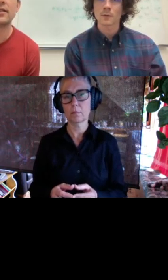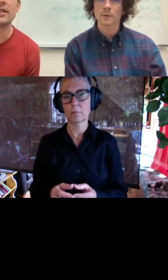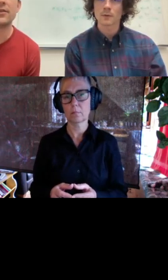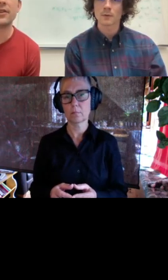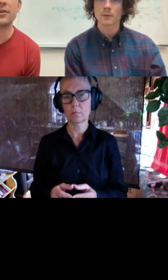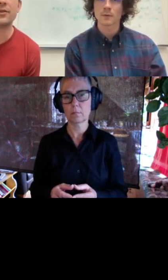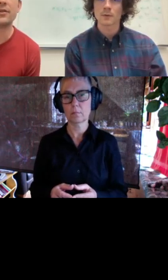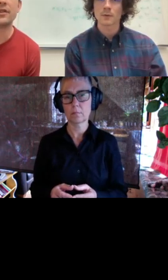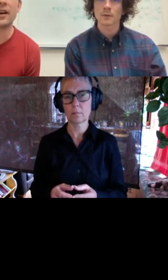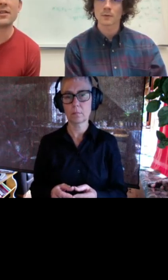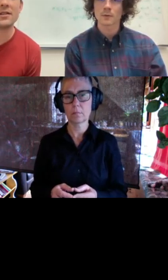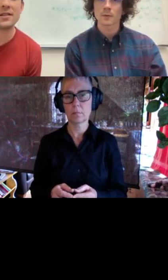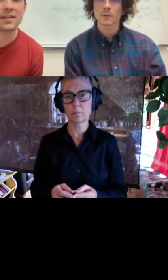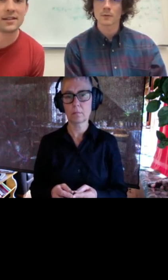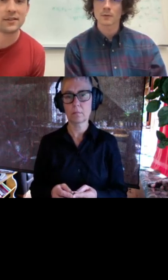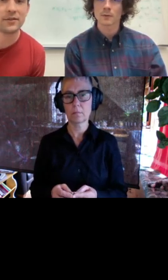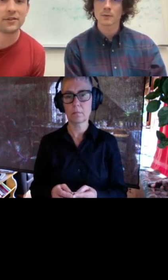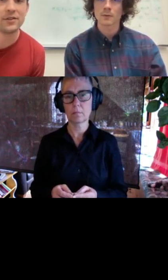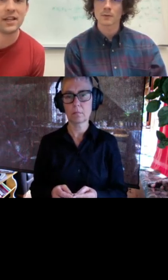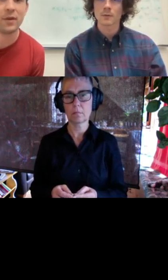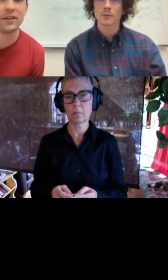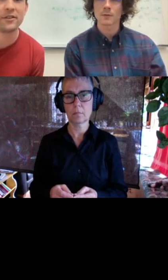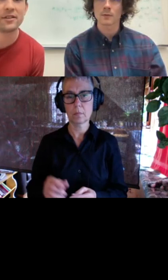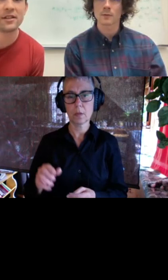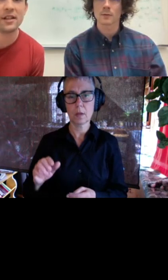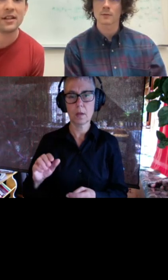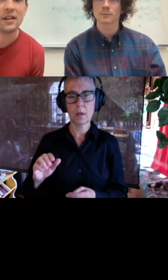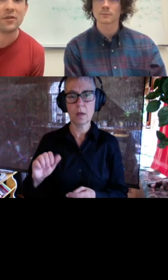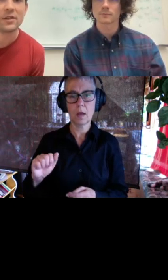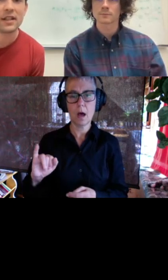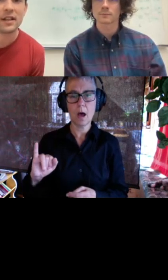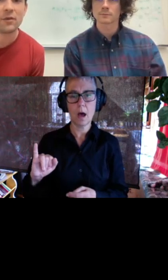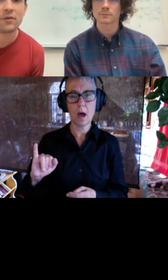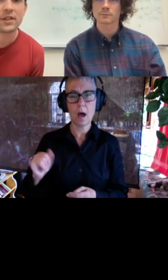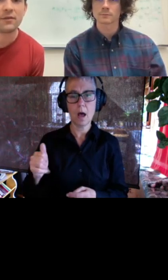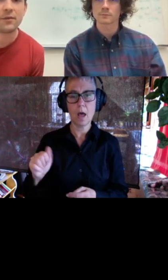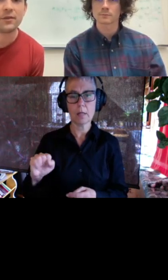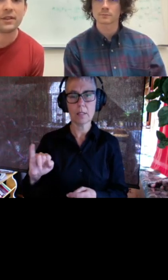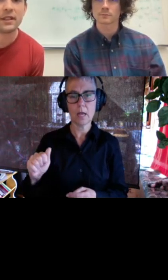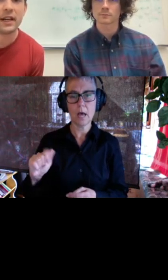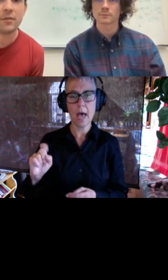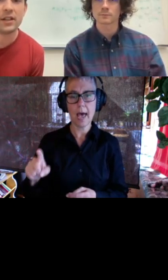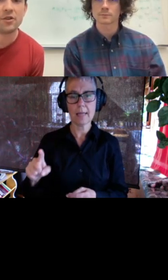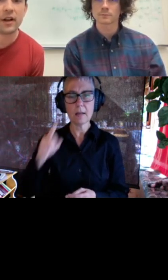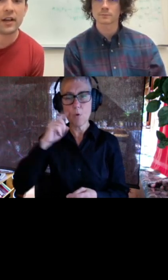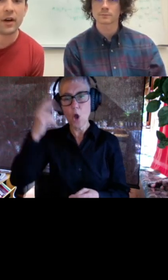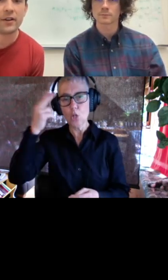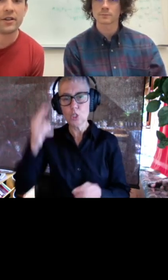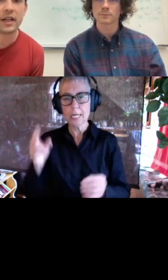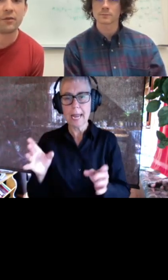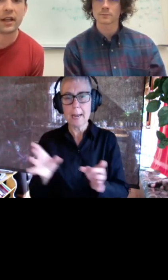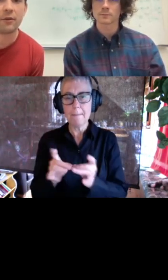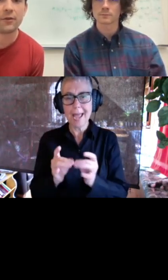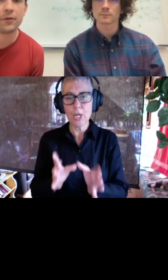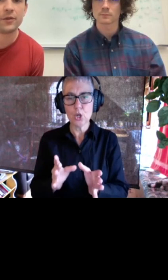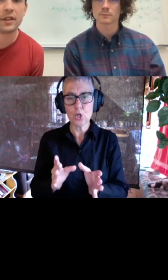let's see for the who i obviously is asking for the hallucinated binders was that done with rosetta fold did anybody try binder